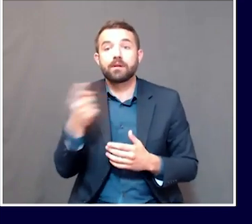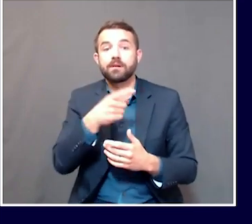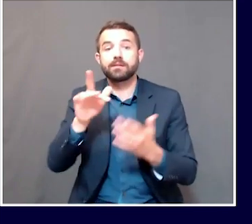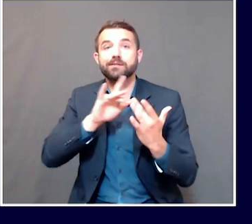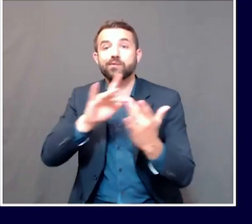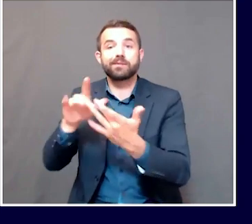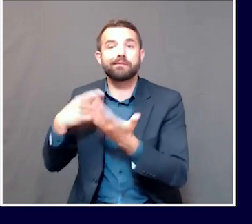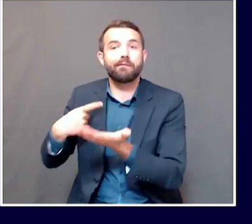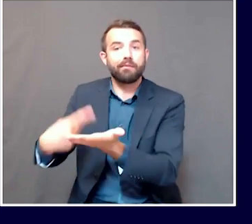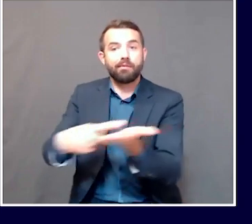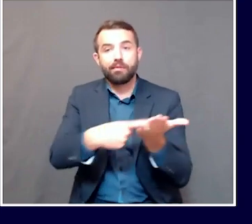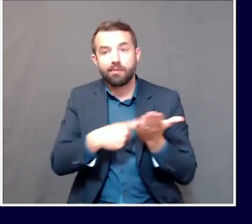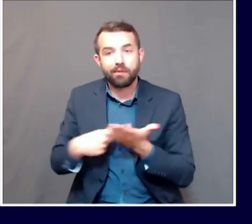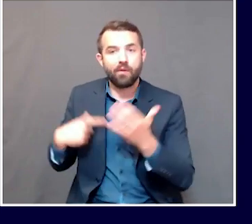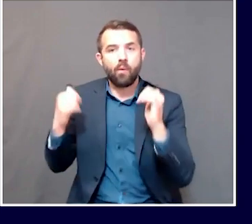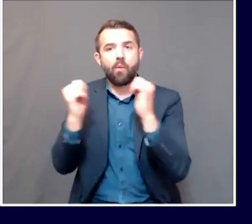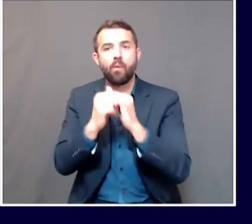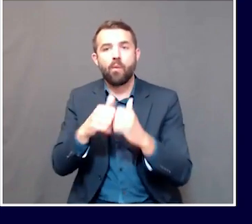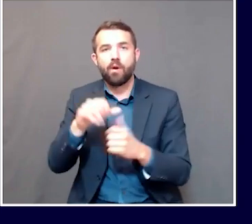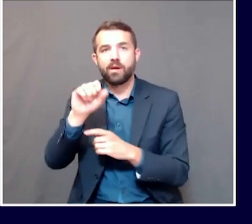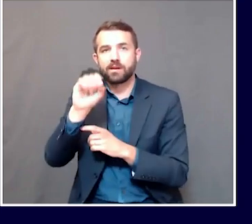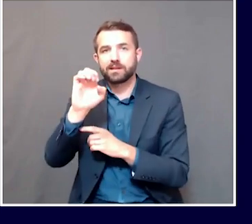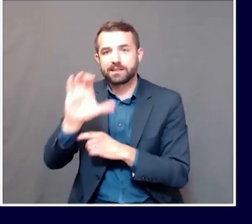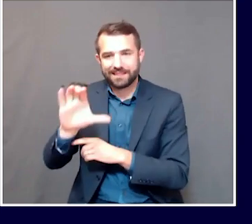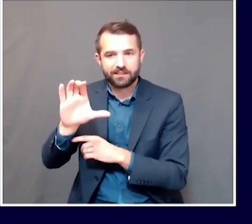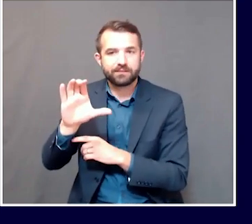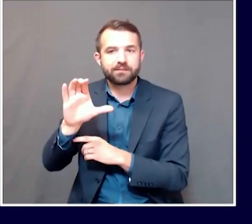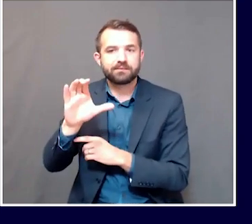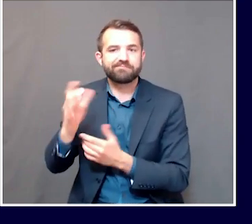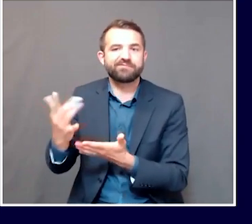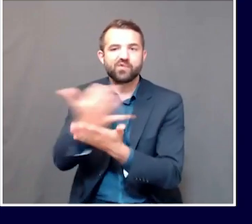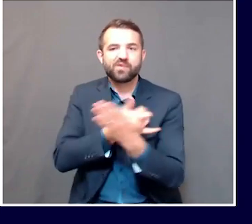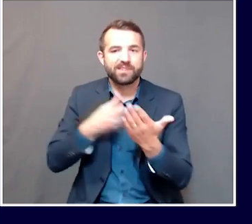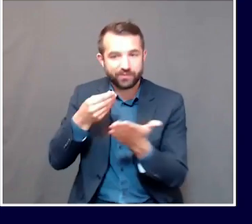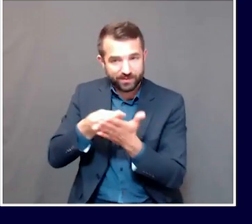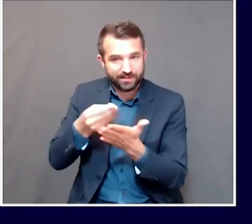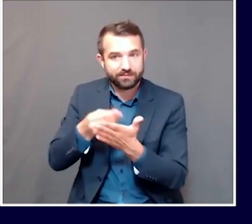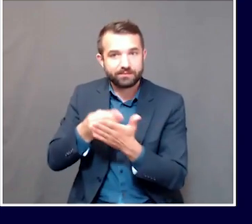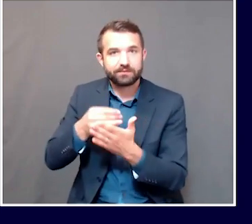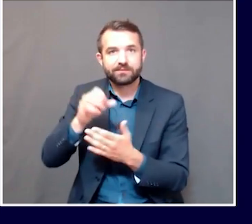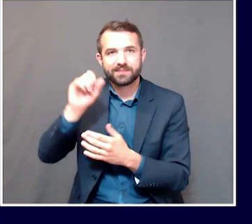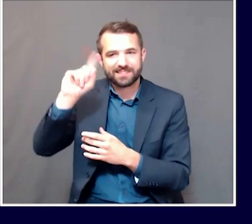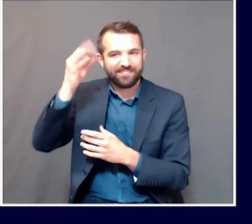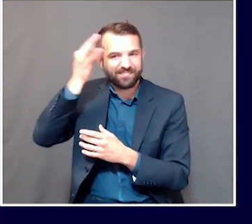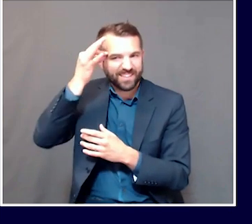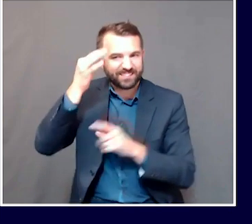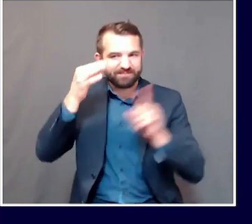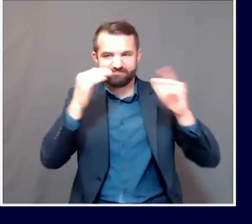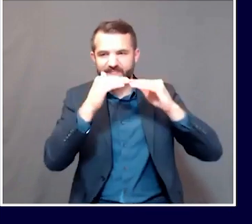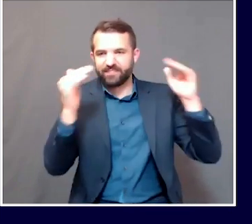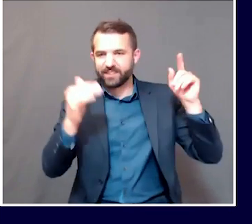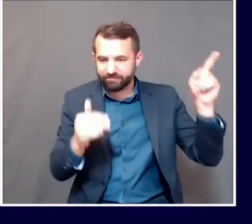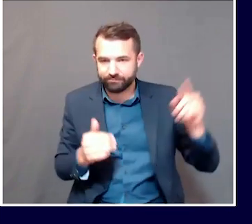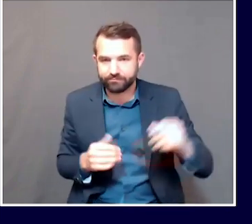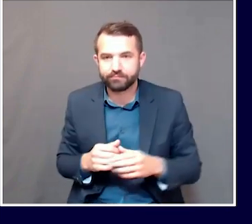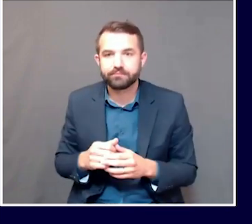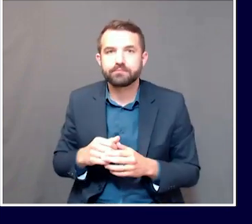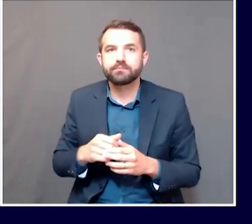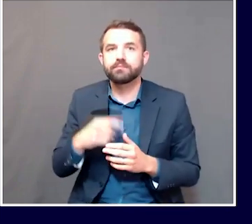with Secretary of Treasury, Steve Mnuchin, and when members of Congress, our members of Congress,